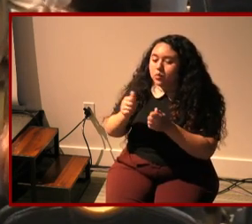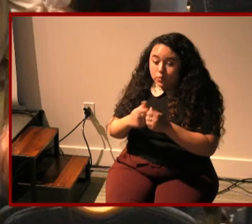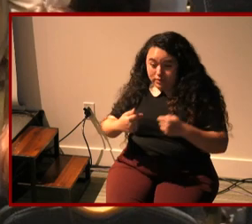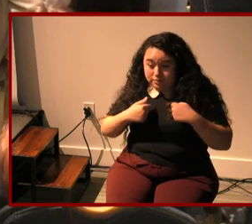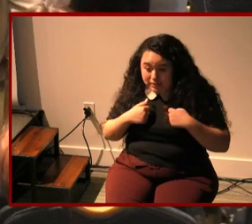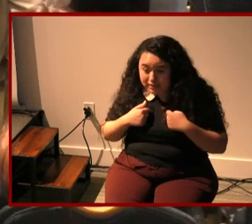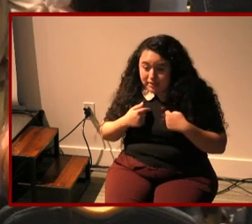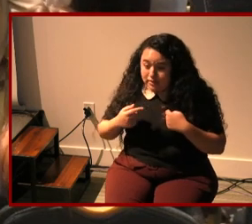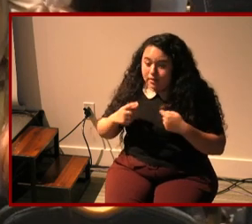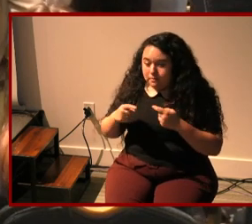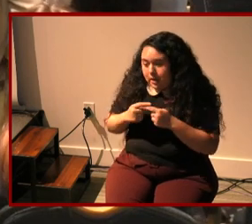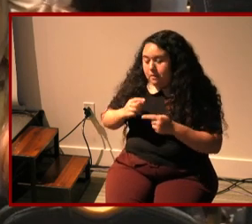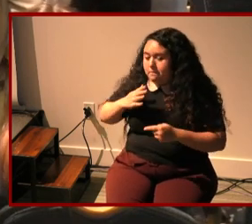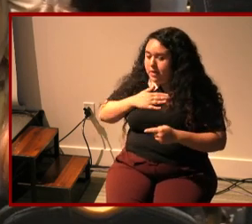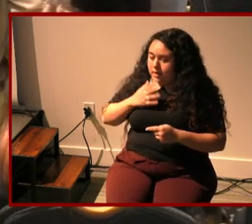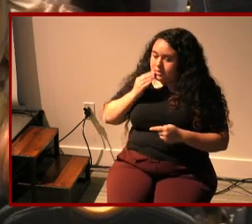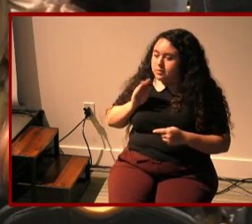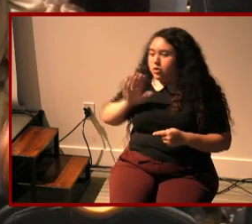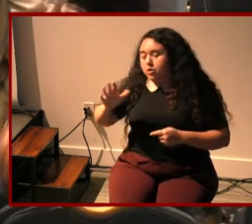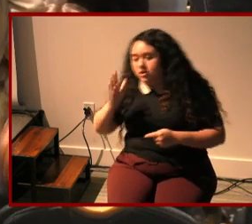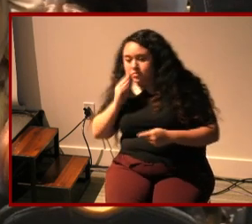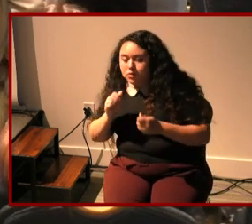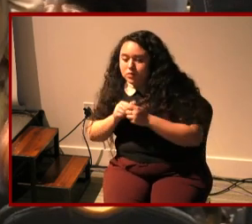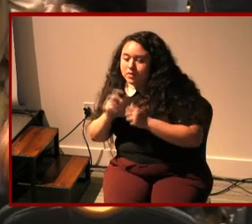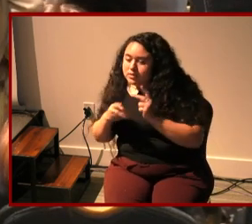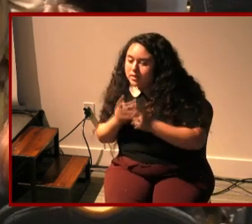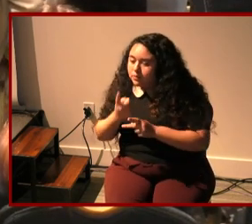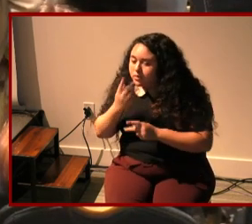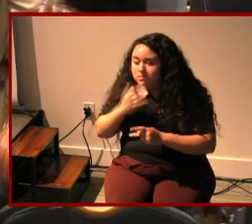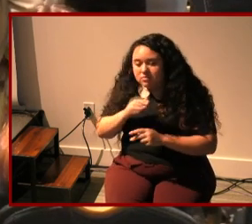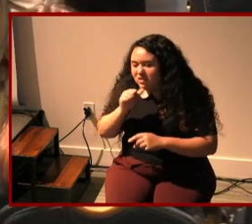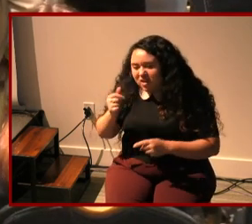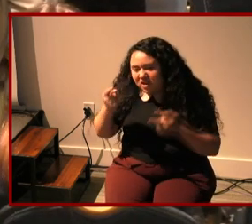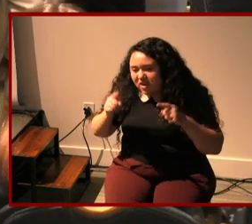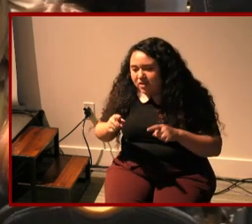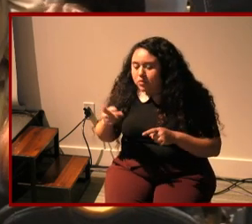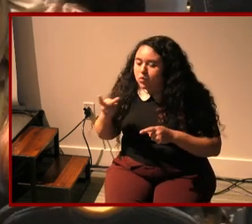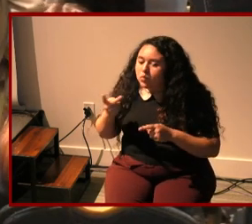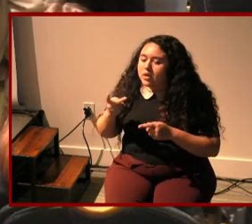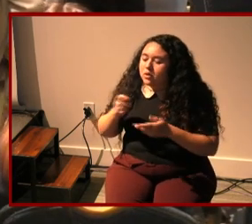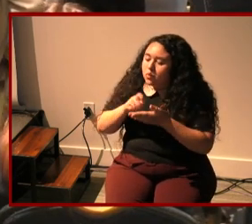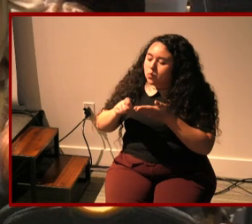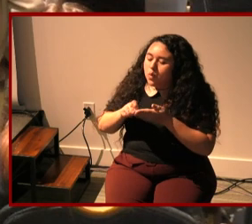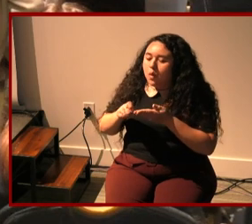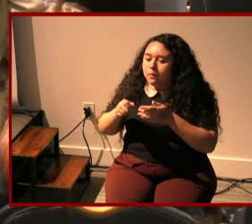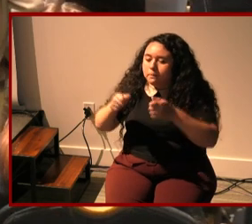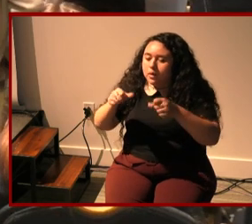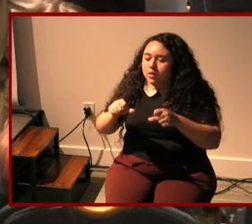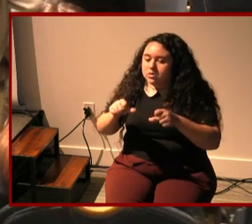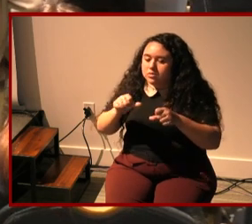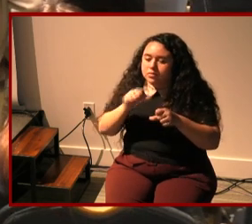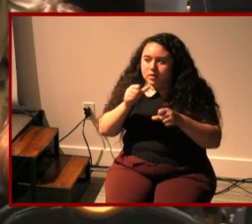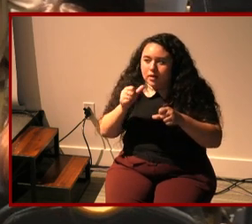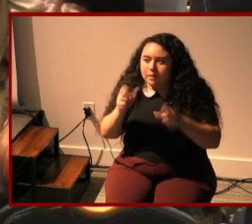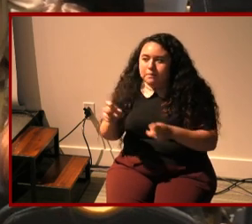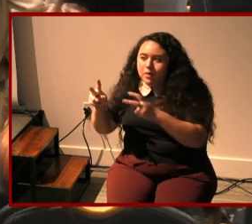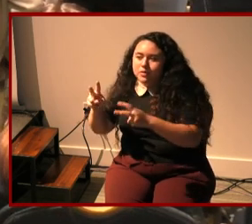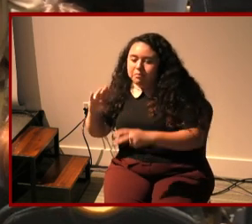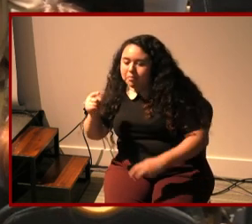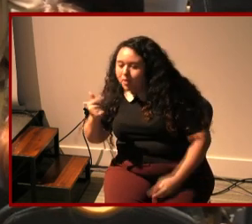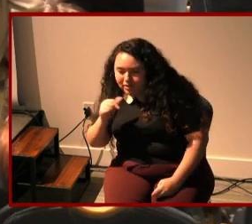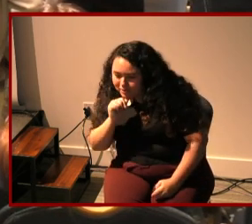like both of our experience with type 1 and it never really happened we both like wrote posts but never like made the blog and